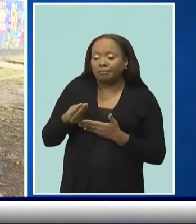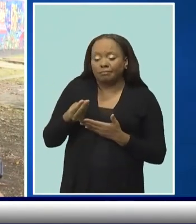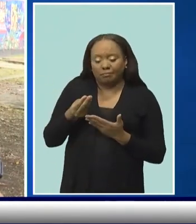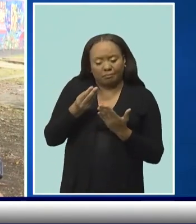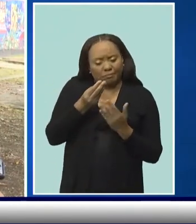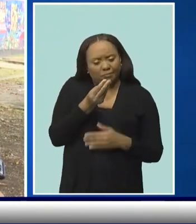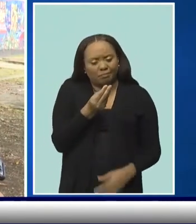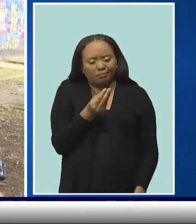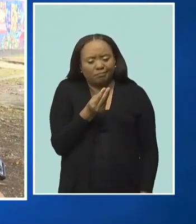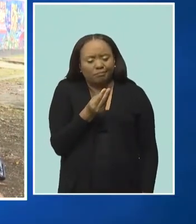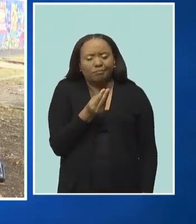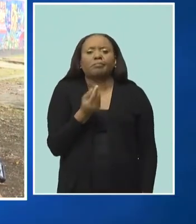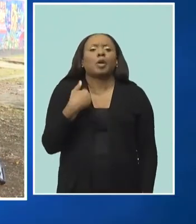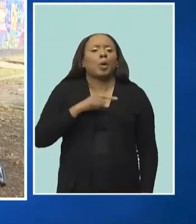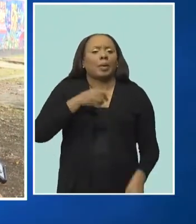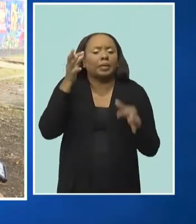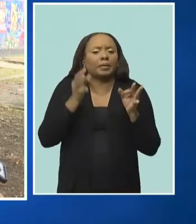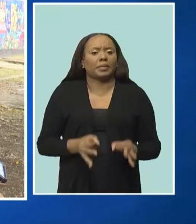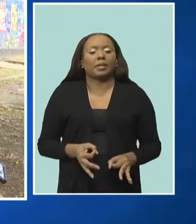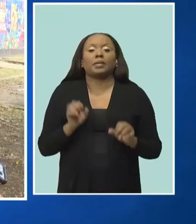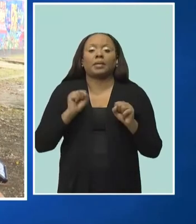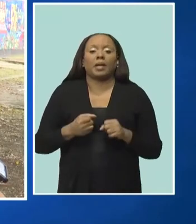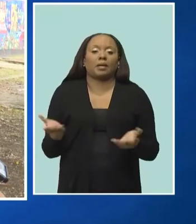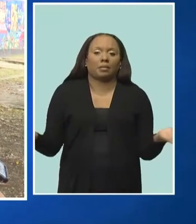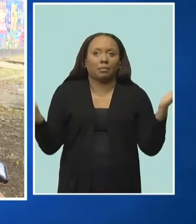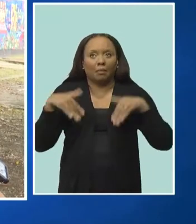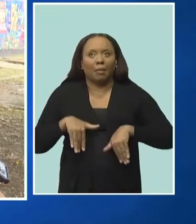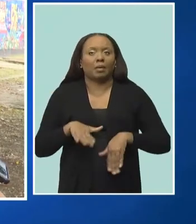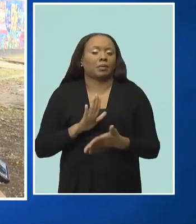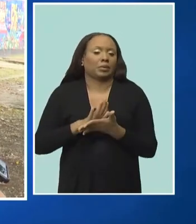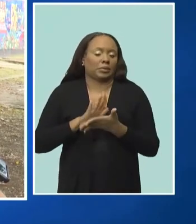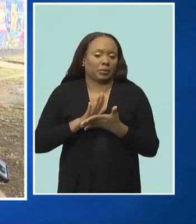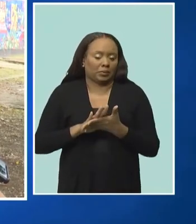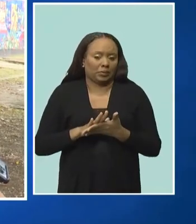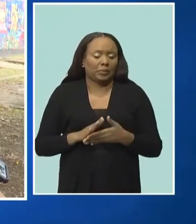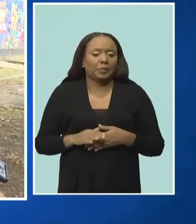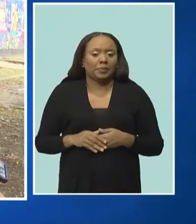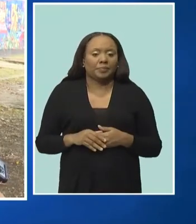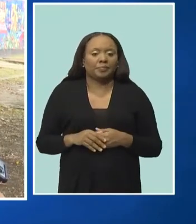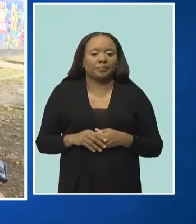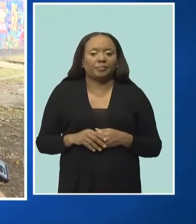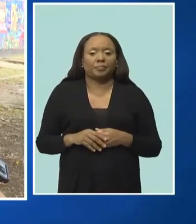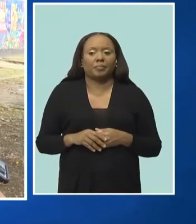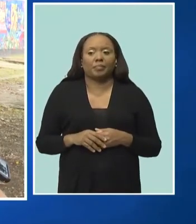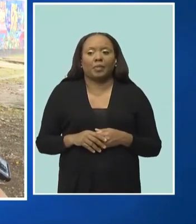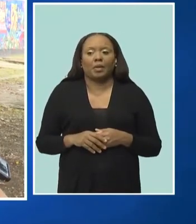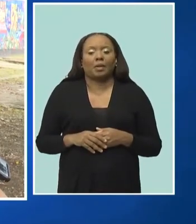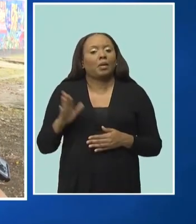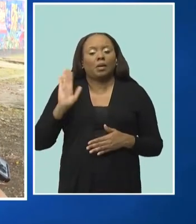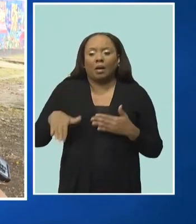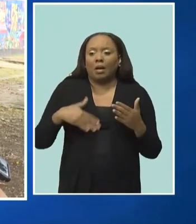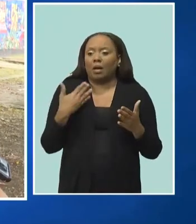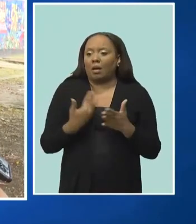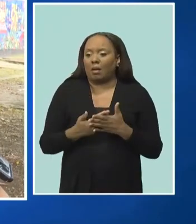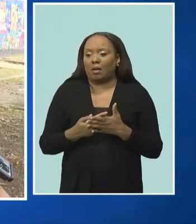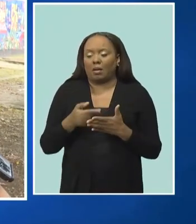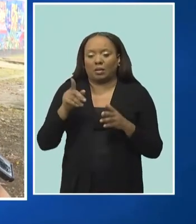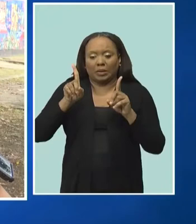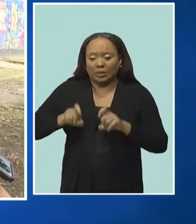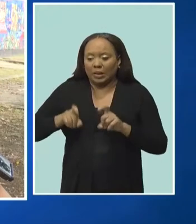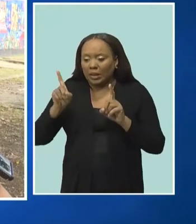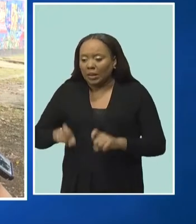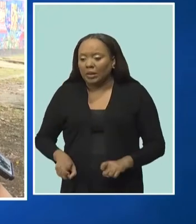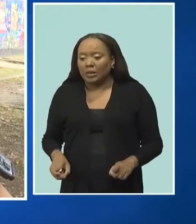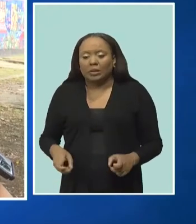come back to the plant, given that all of the findings indicated that there is